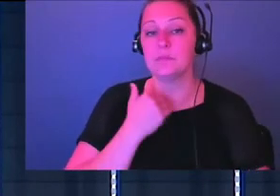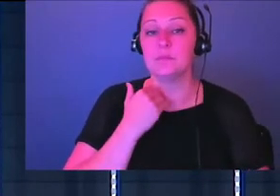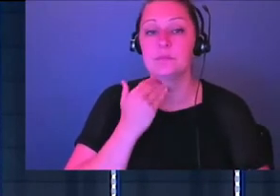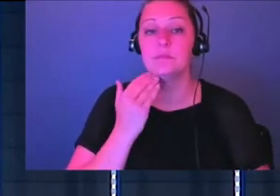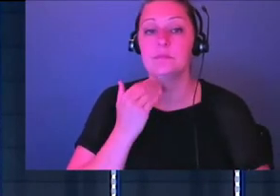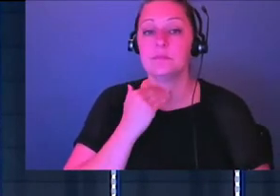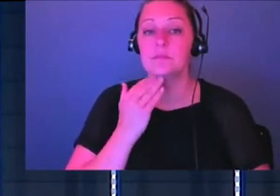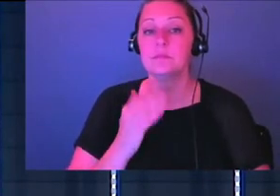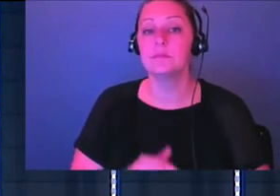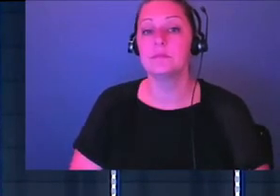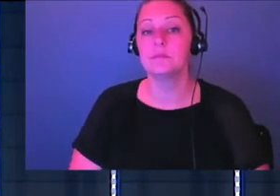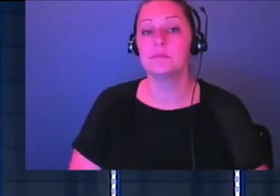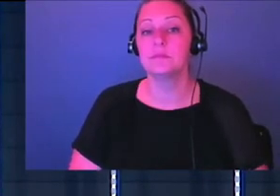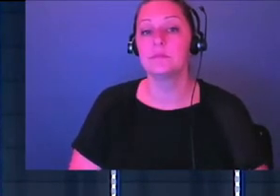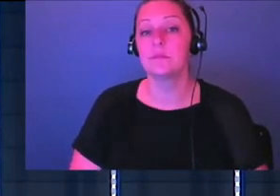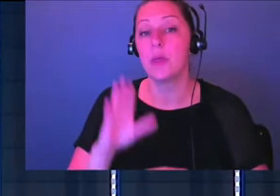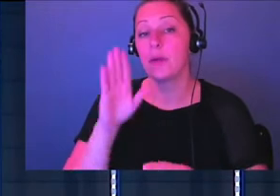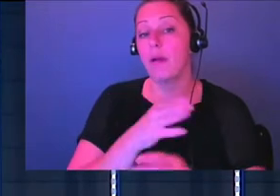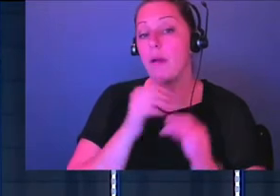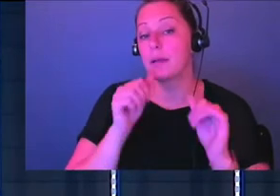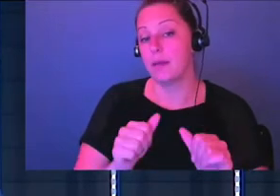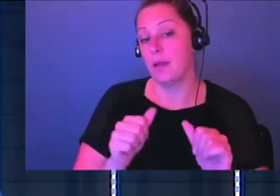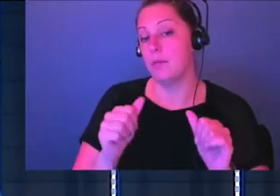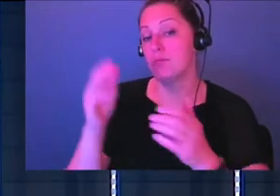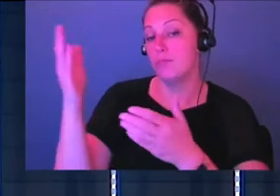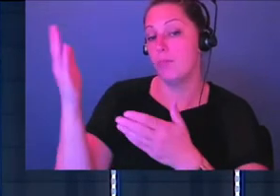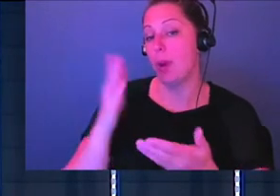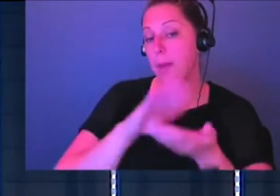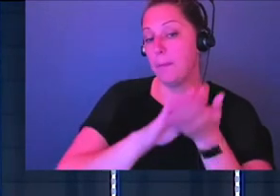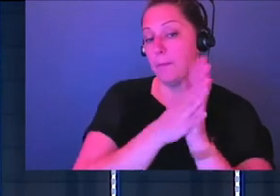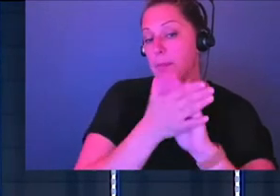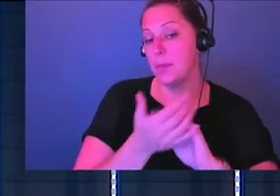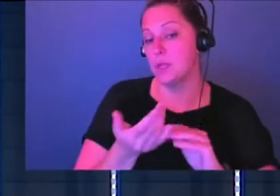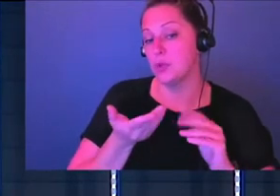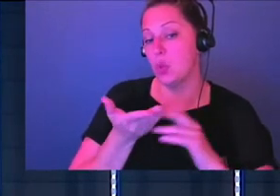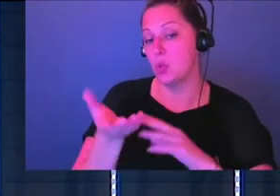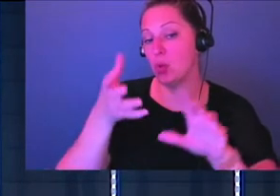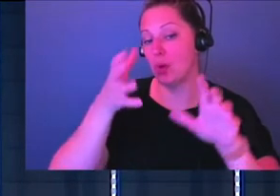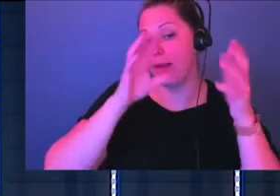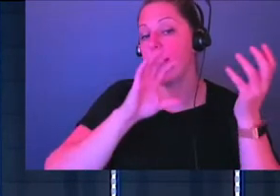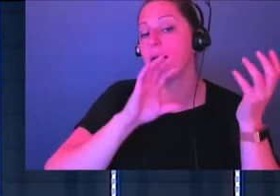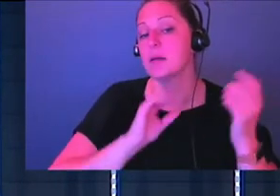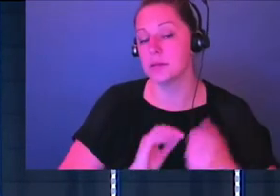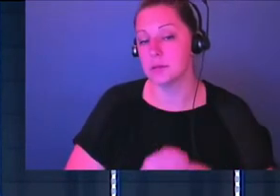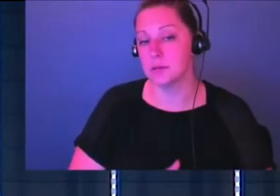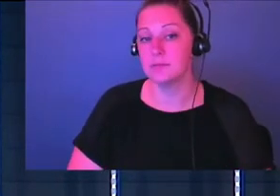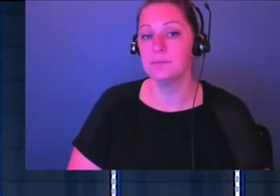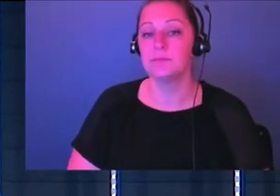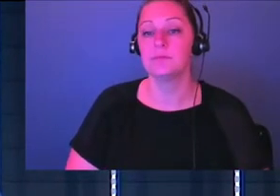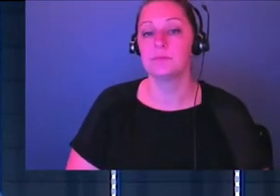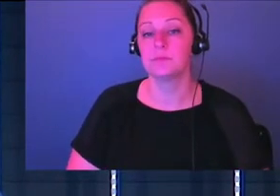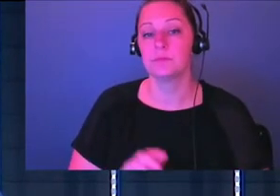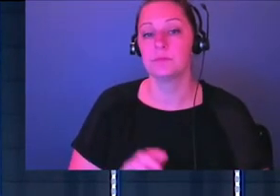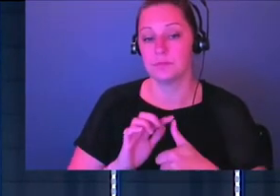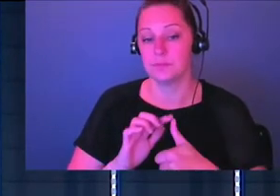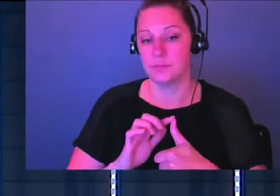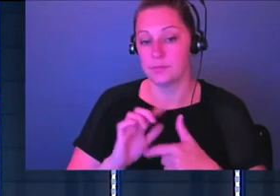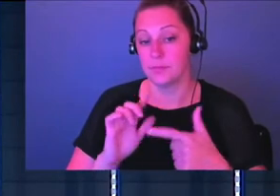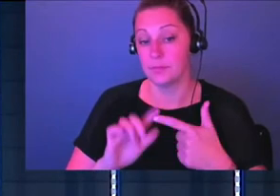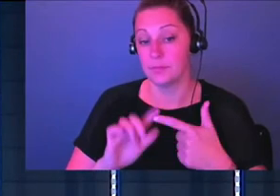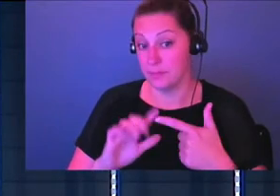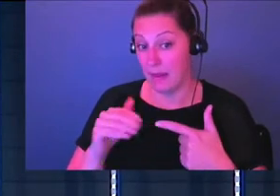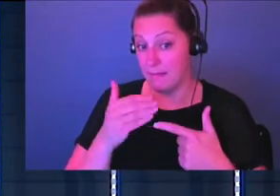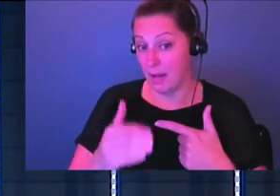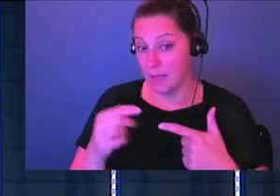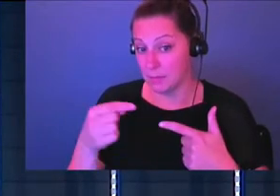peace into our chaos. Just like a parent does for their kiddo, brings that comfort. That's point one. Second point, okay,